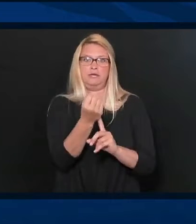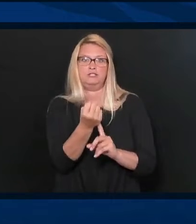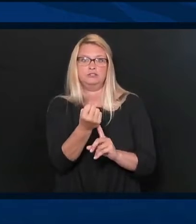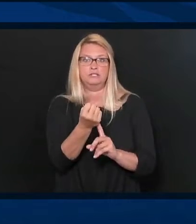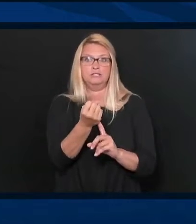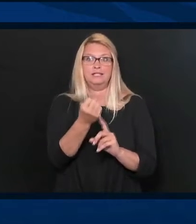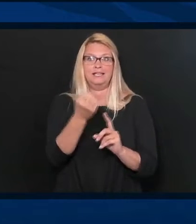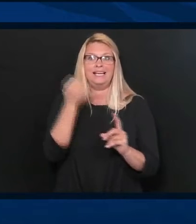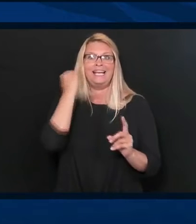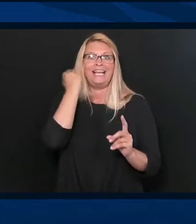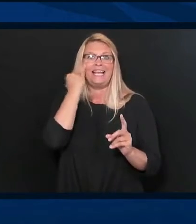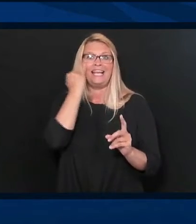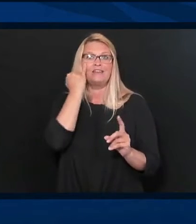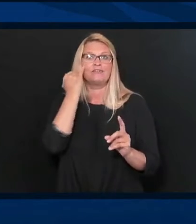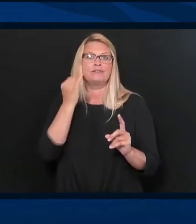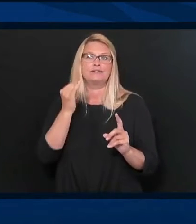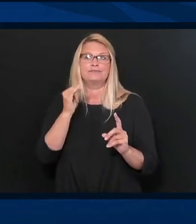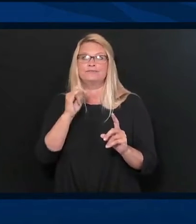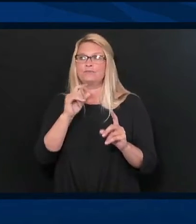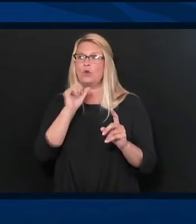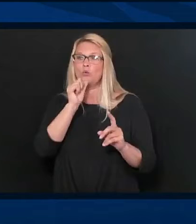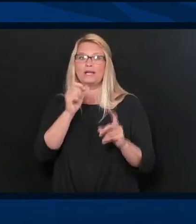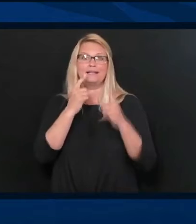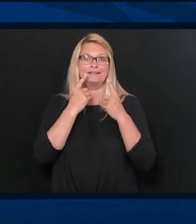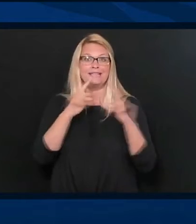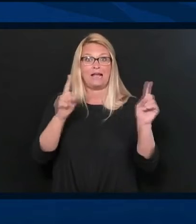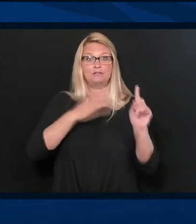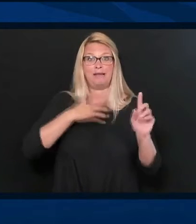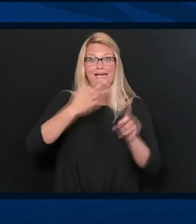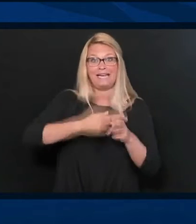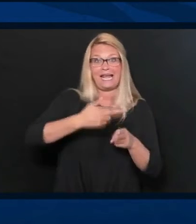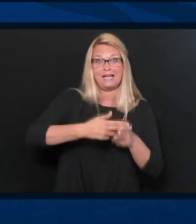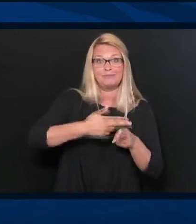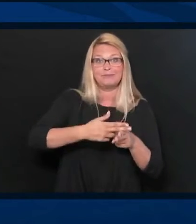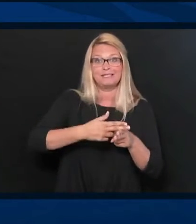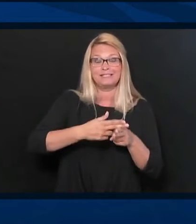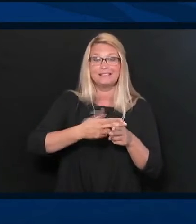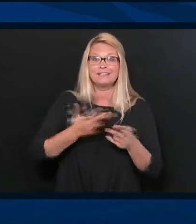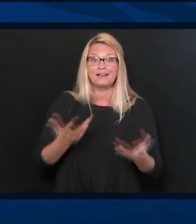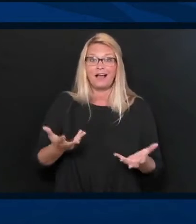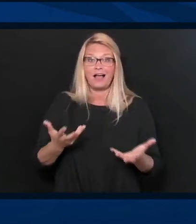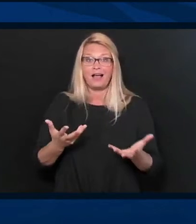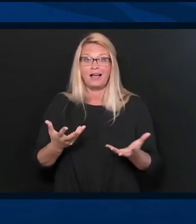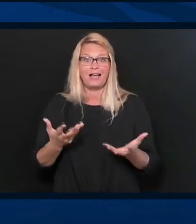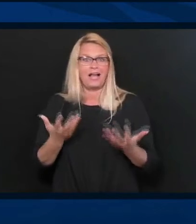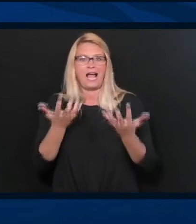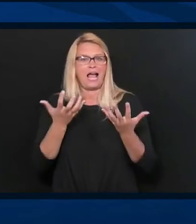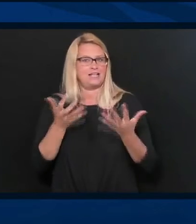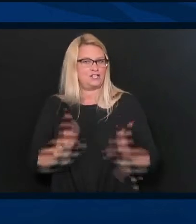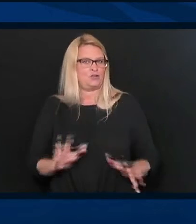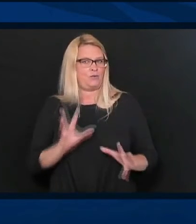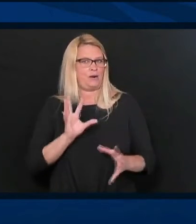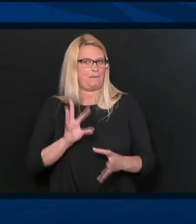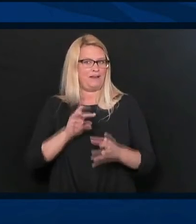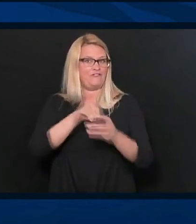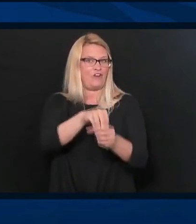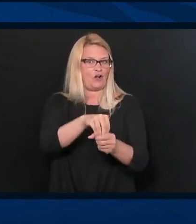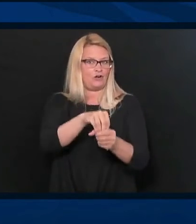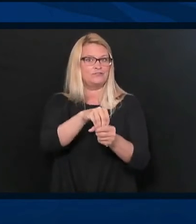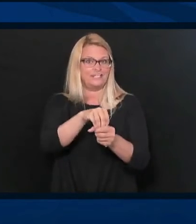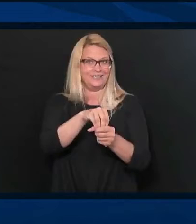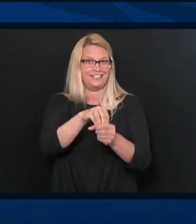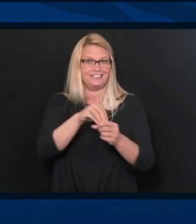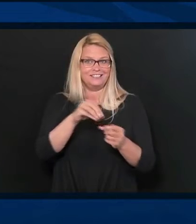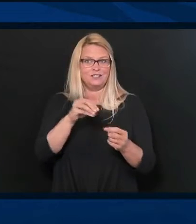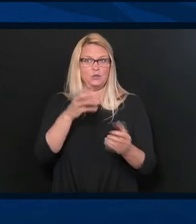was like a crime solvers deal. And I could report it anonymously, but I certainly don't want to get involved to the point